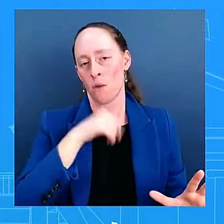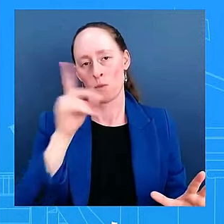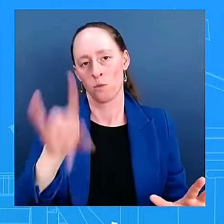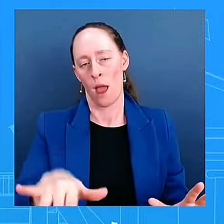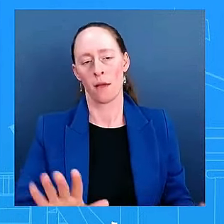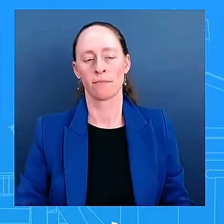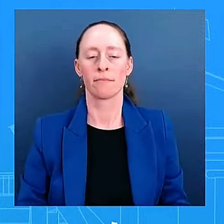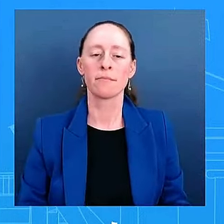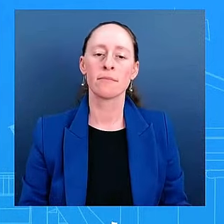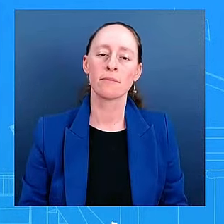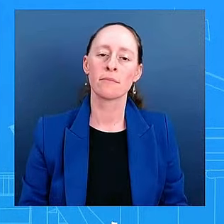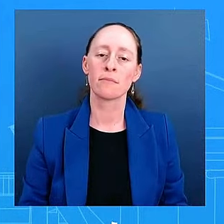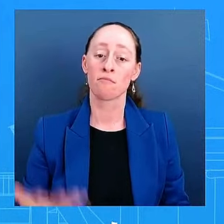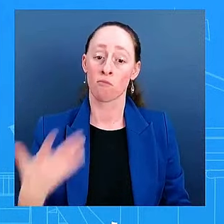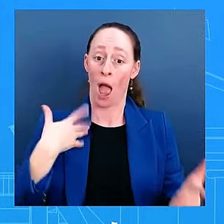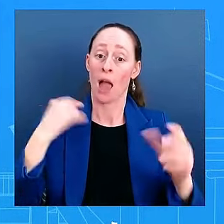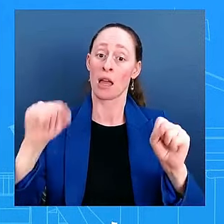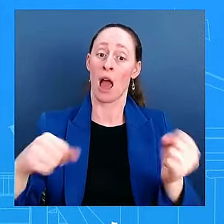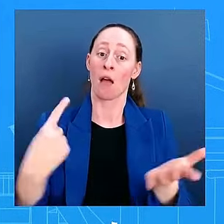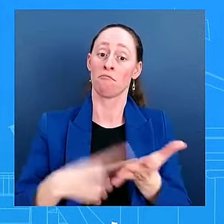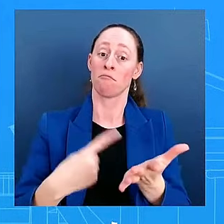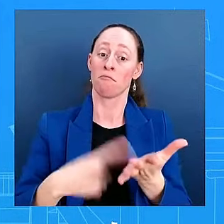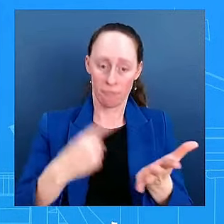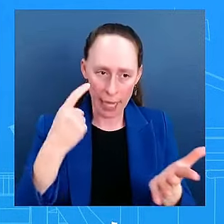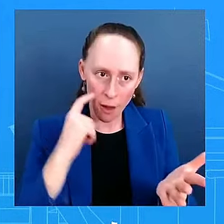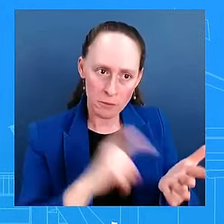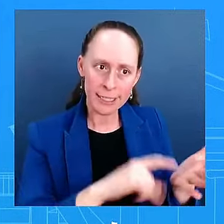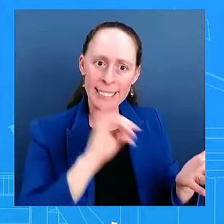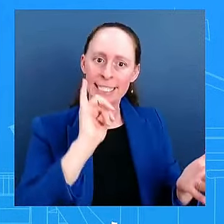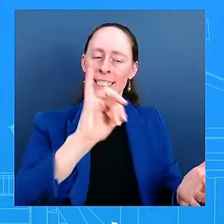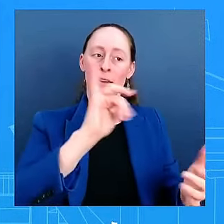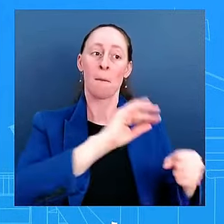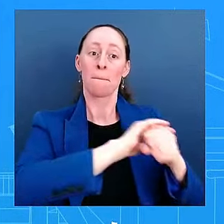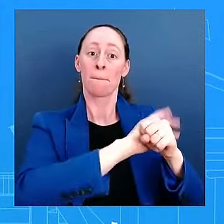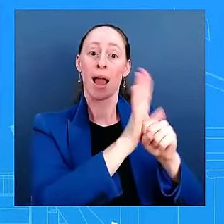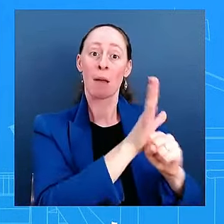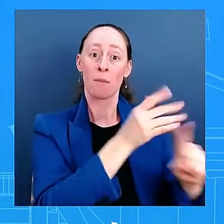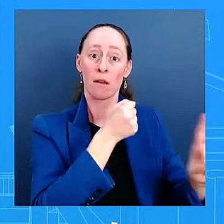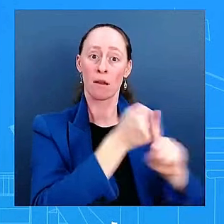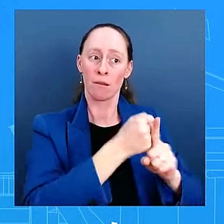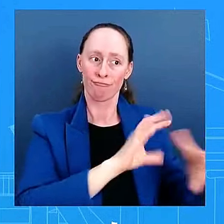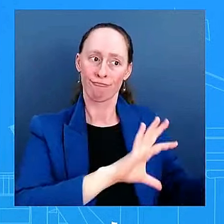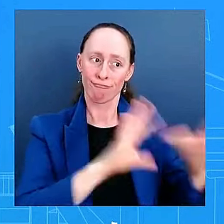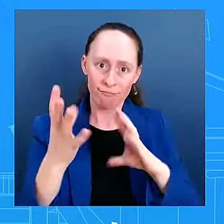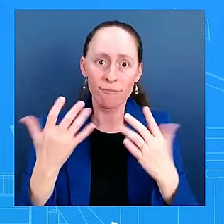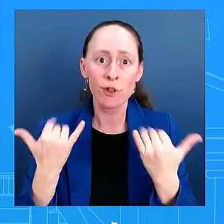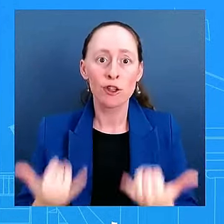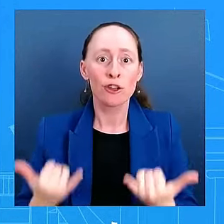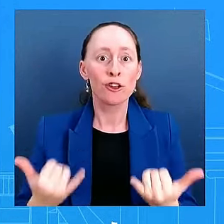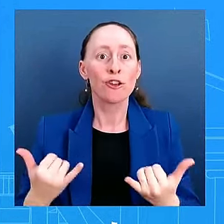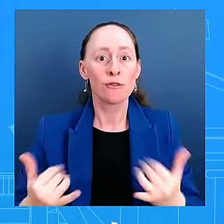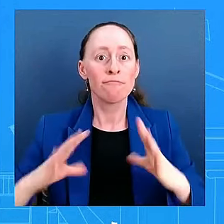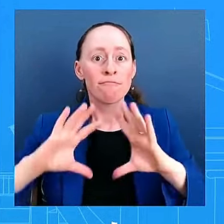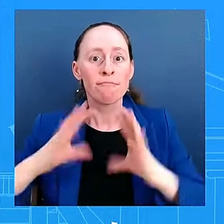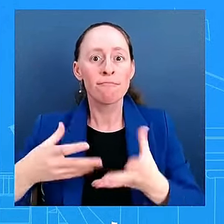on incumbent parties around the world as a data point, right, as something that we have seen pretty consistently